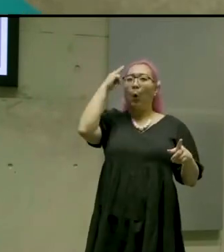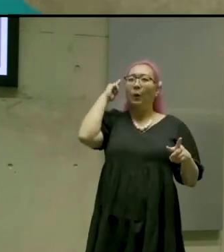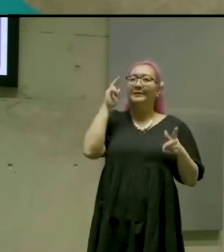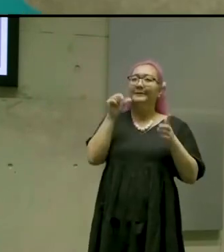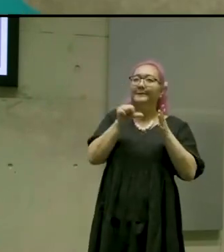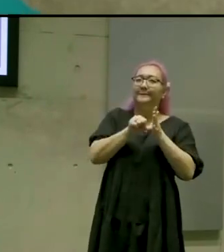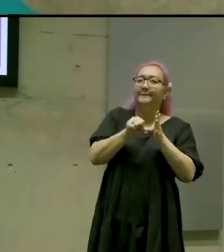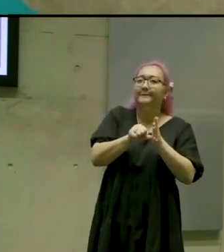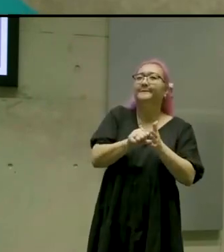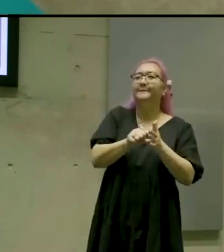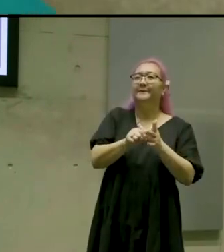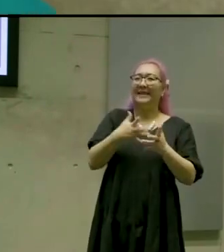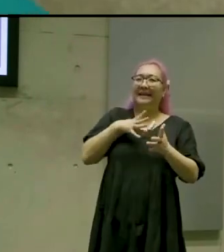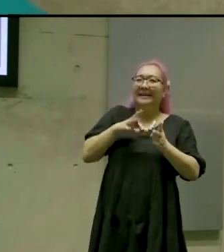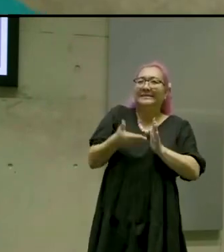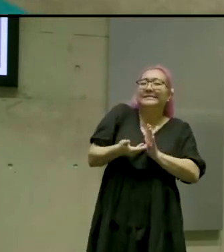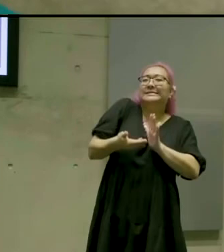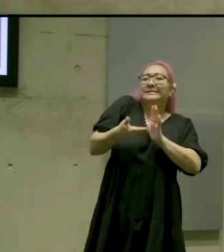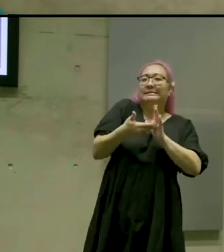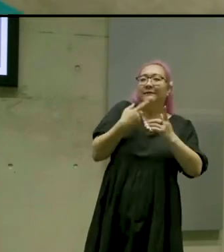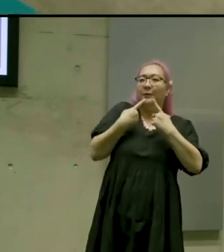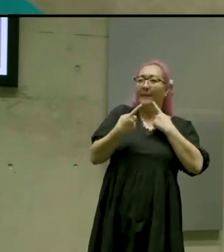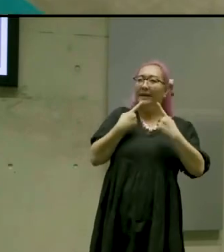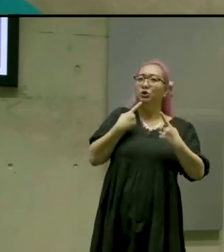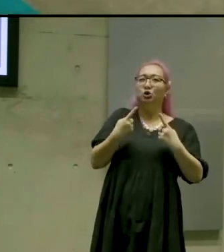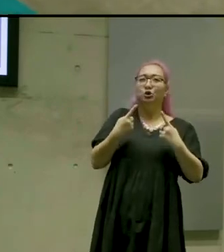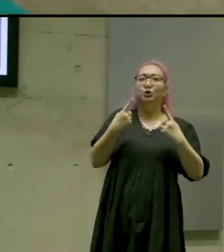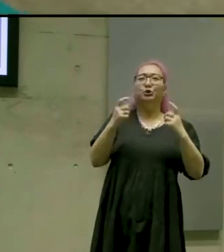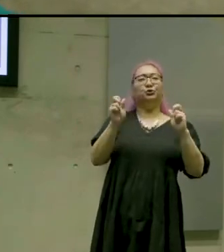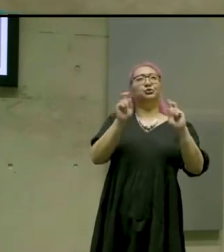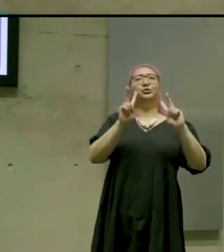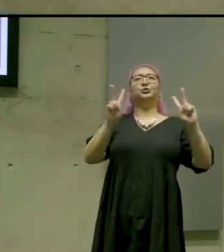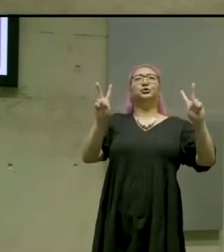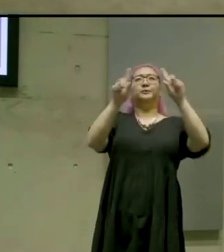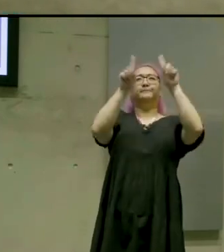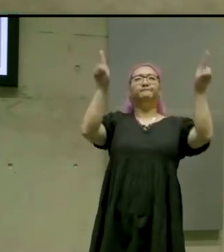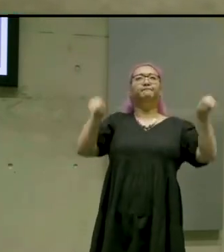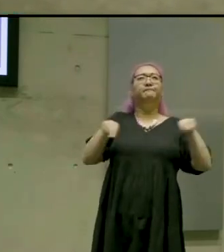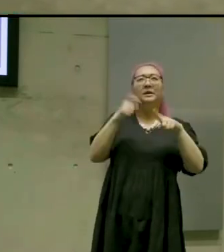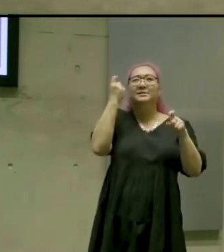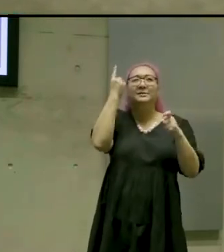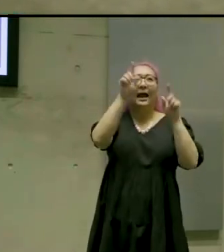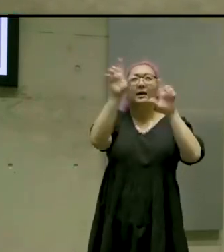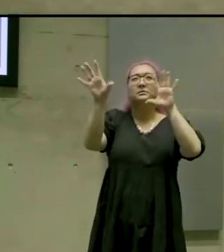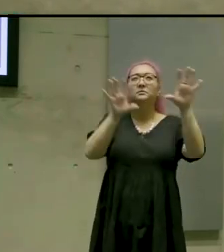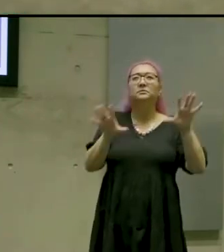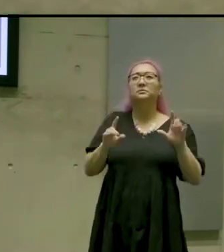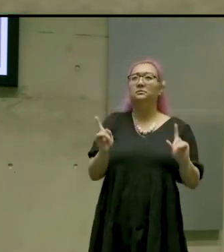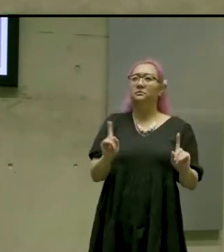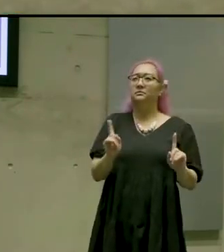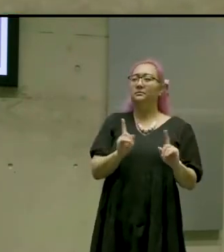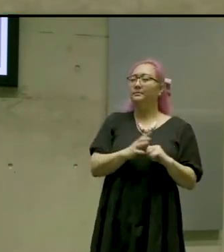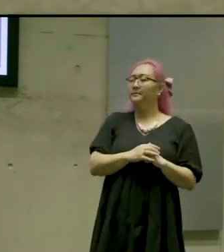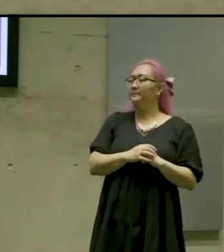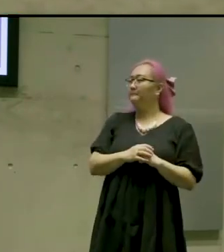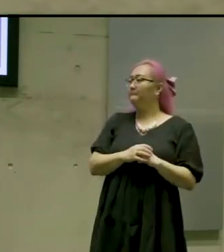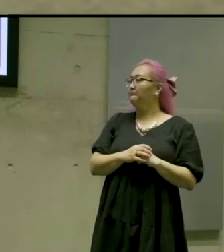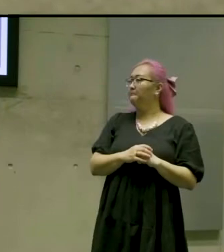additional bit of information to sort of help them get that context if that answers out.